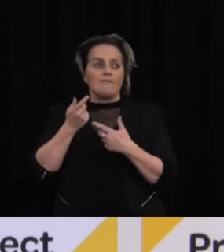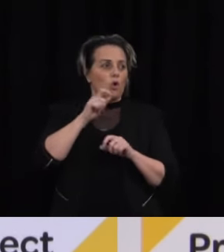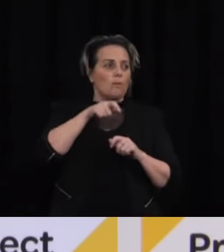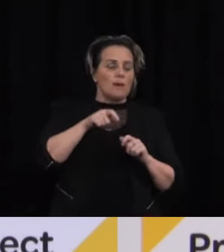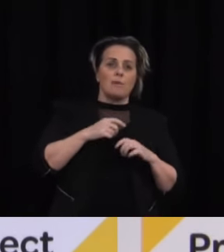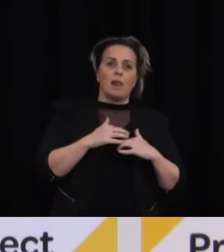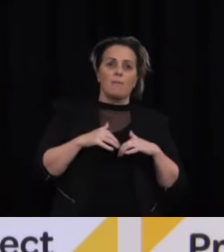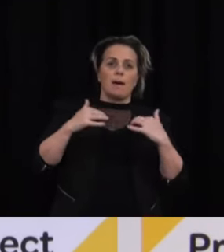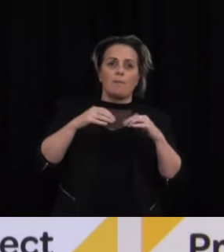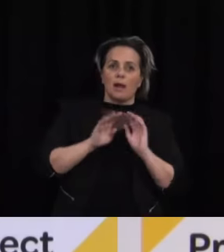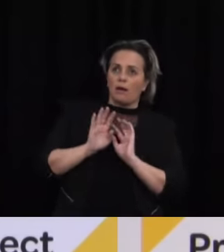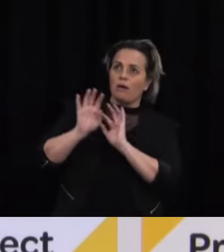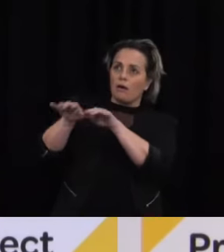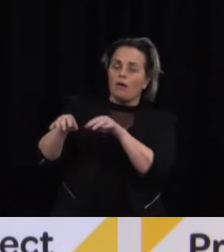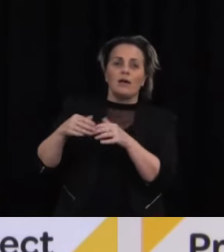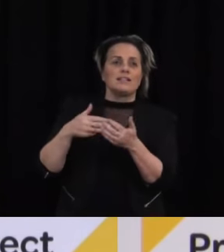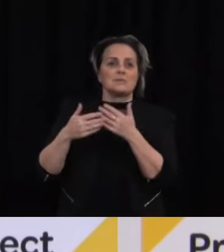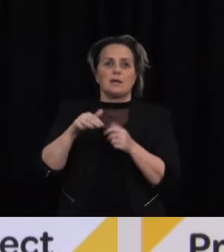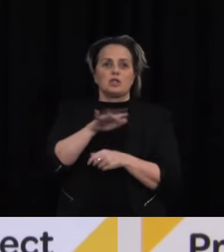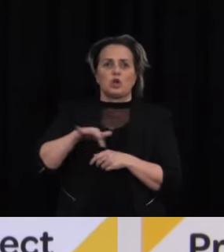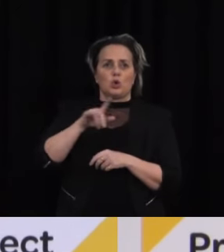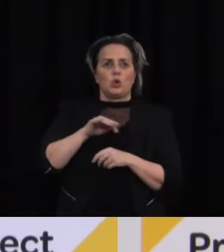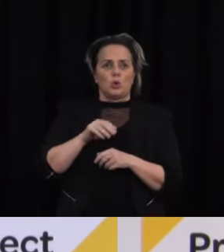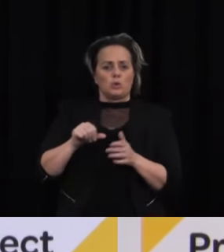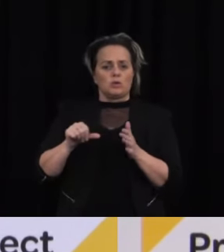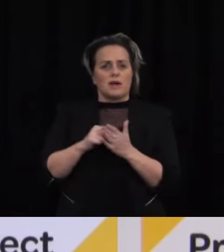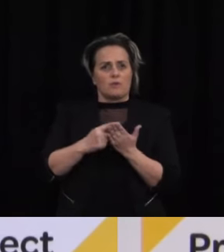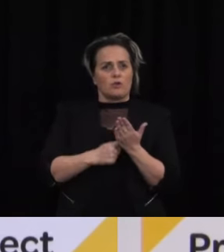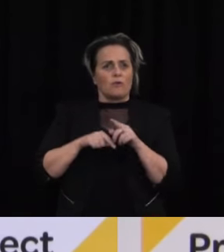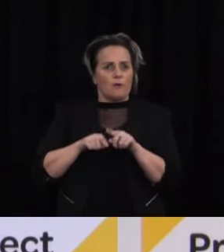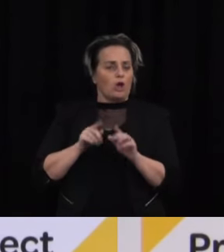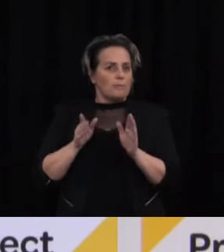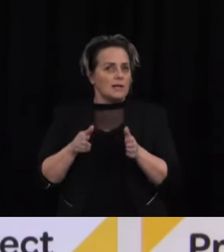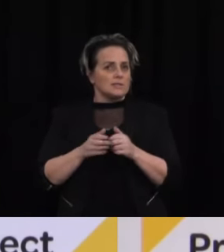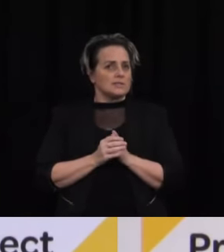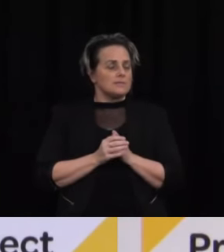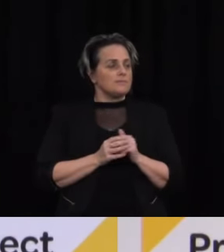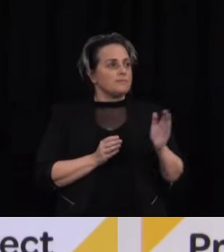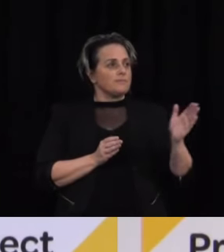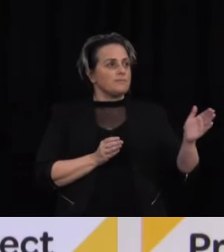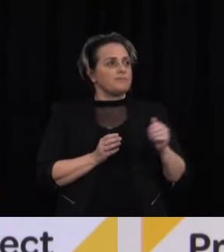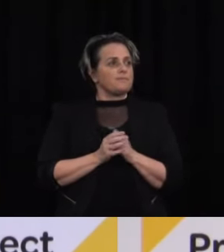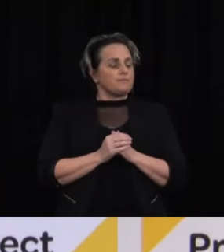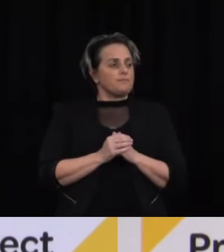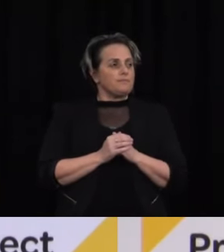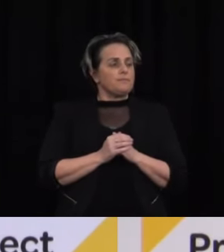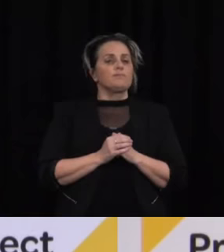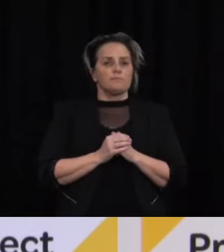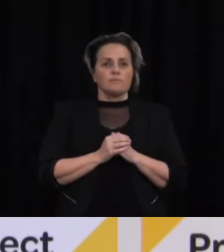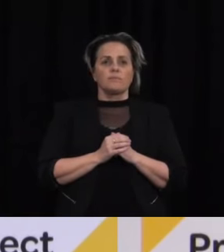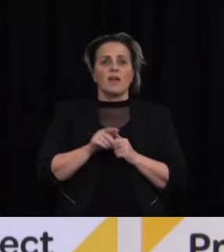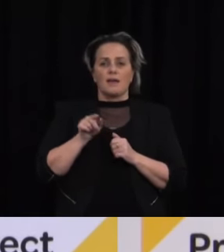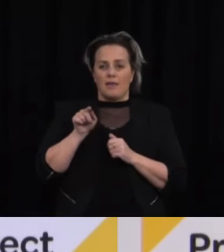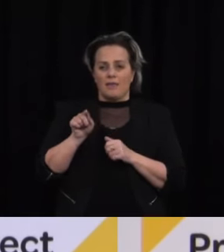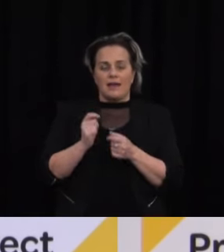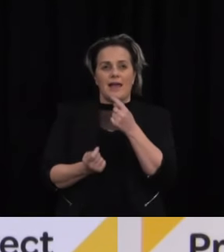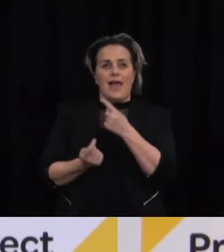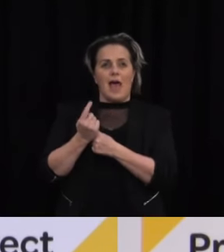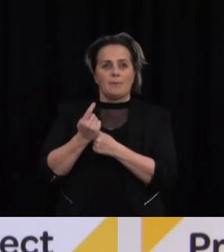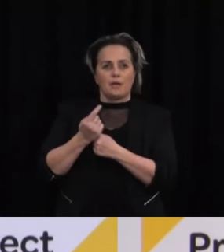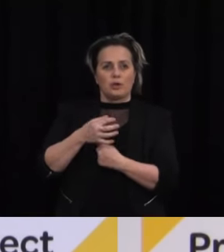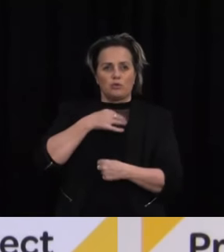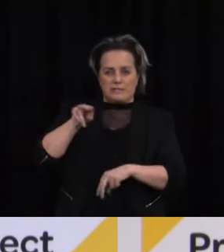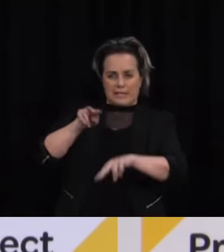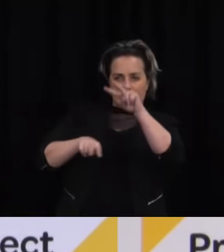coming forward to be vaccinated but I'll ask the Director General to add to that that event was risk assessed